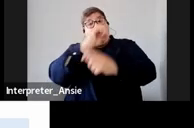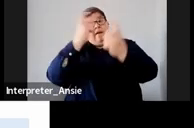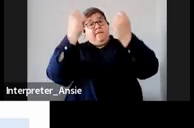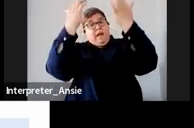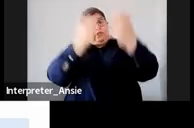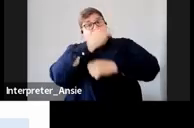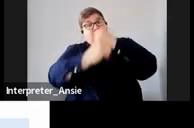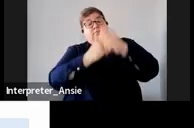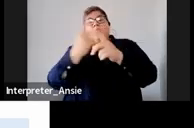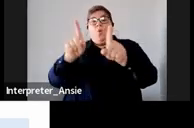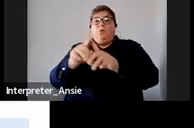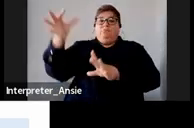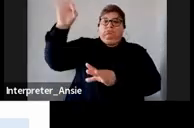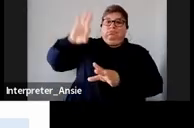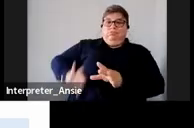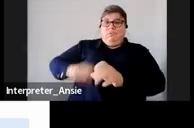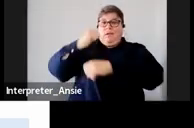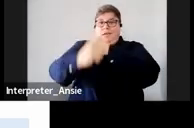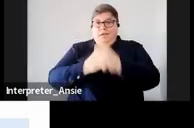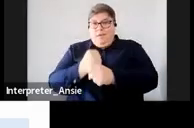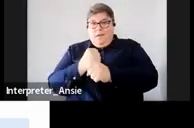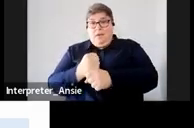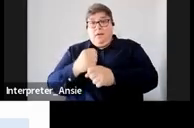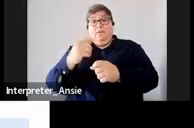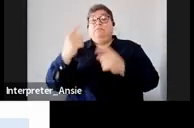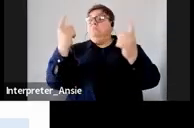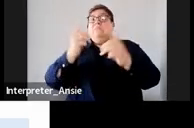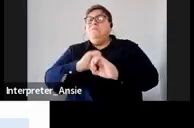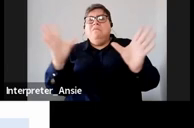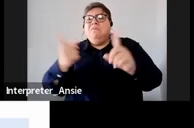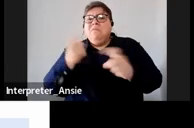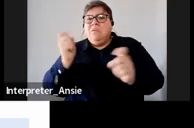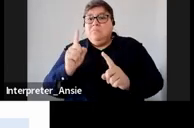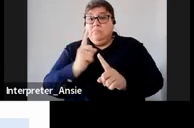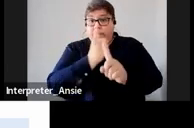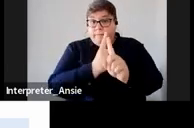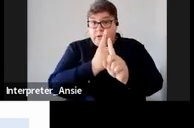income tax returns between 1st July and the following year